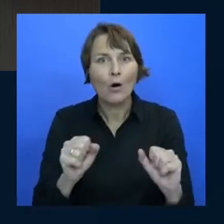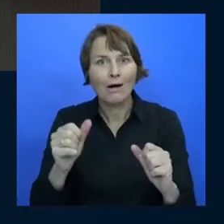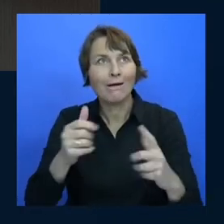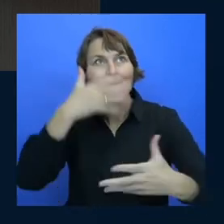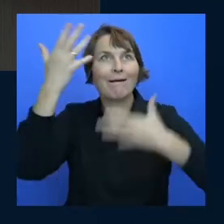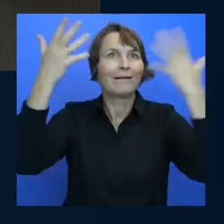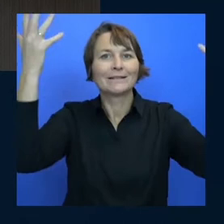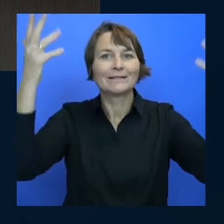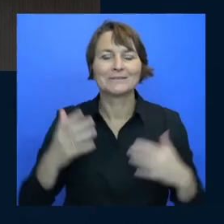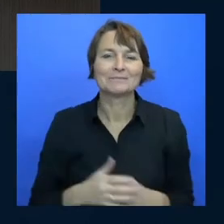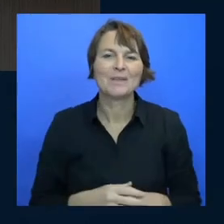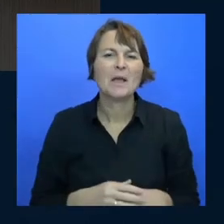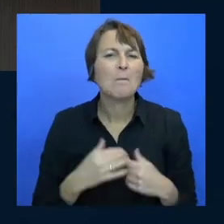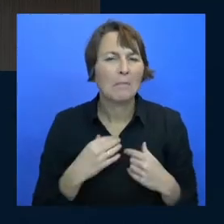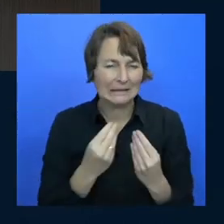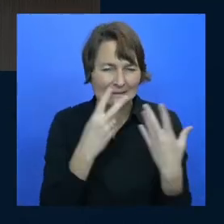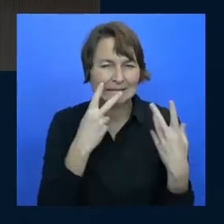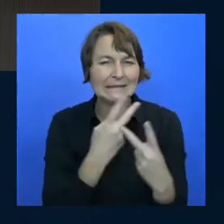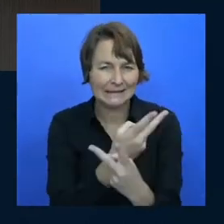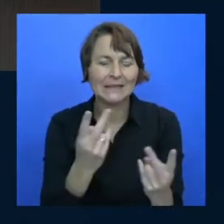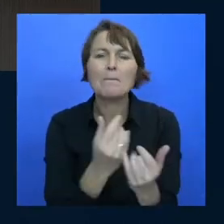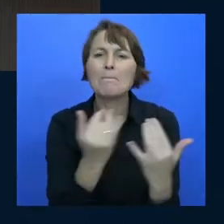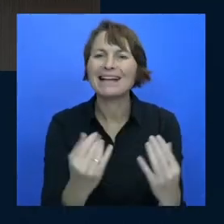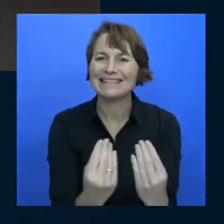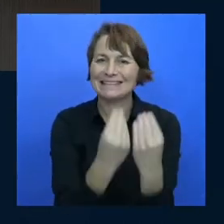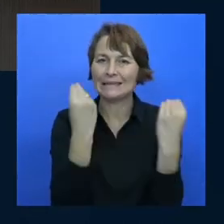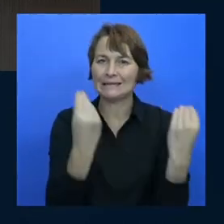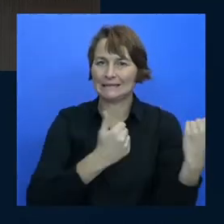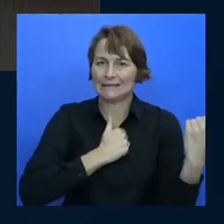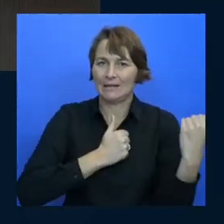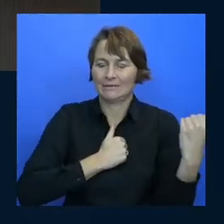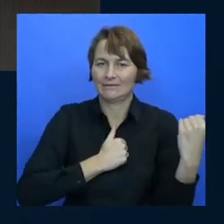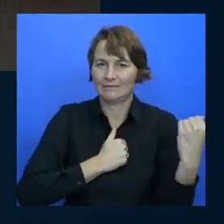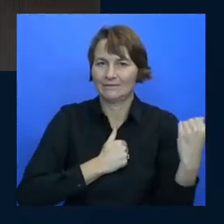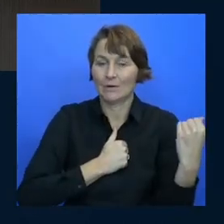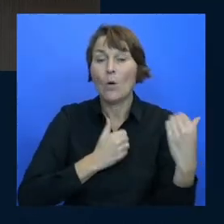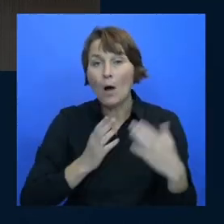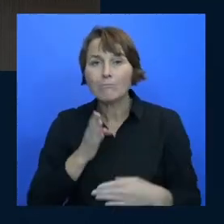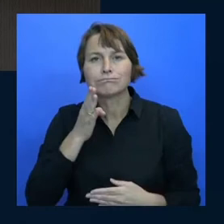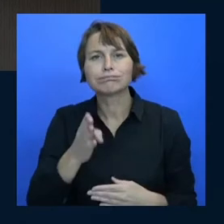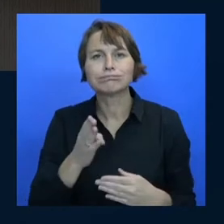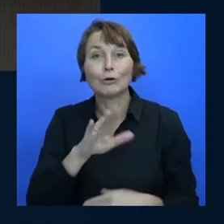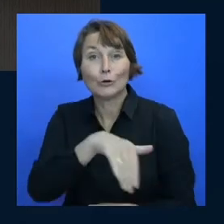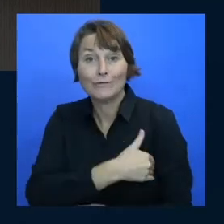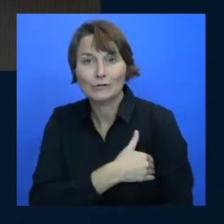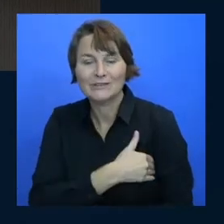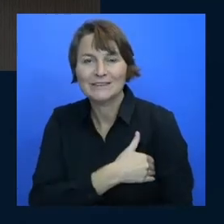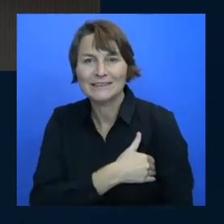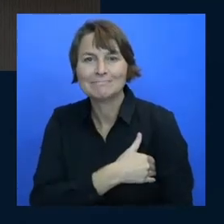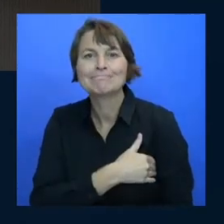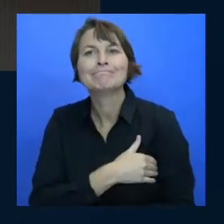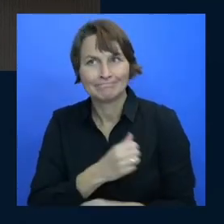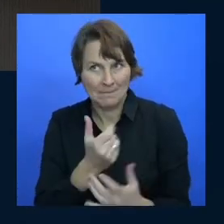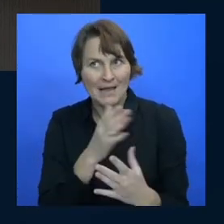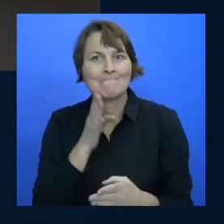but I think we can teach folks some of the basics of computers without them having to go to university because so many of our new friends